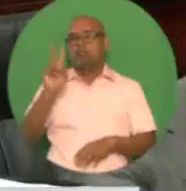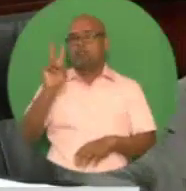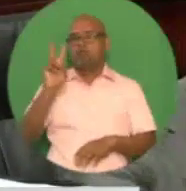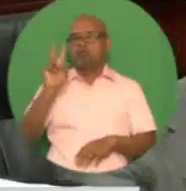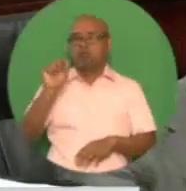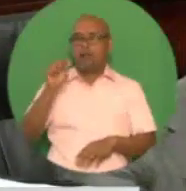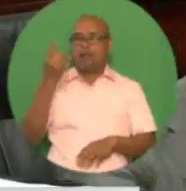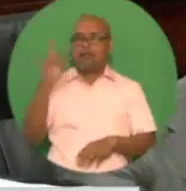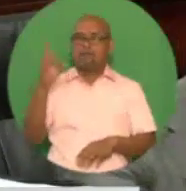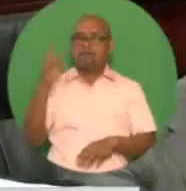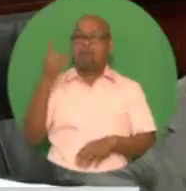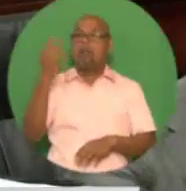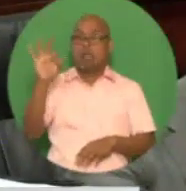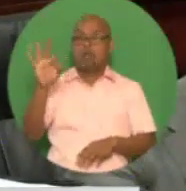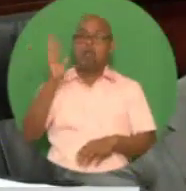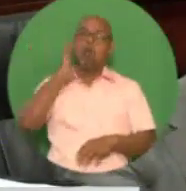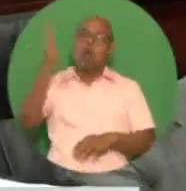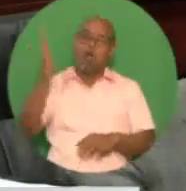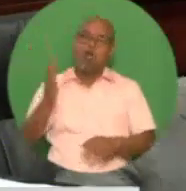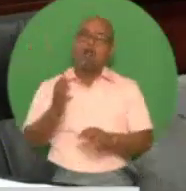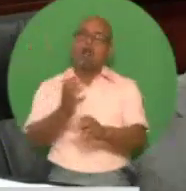NIF interest payment.